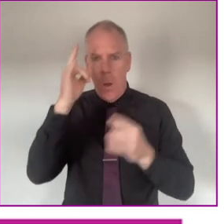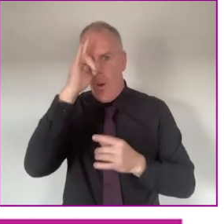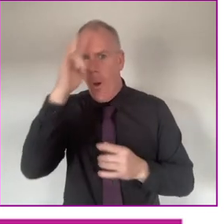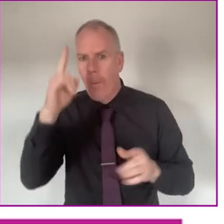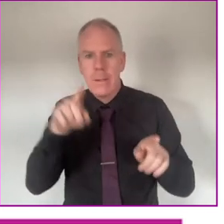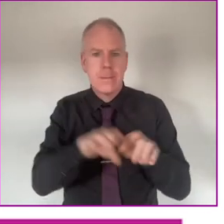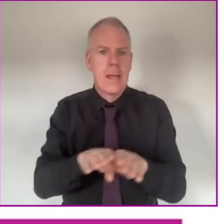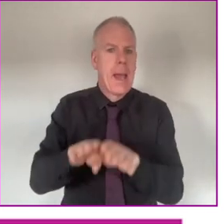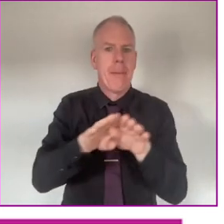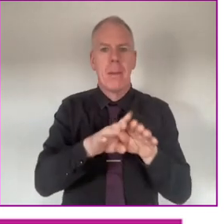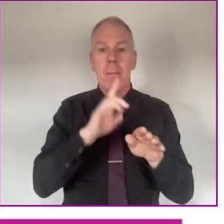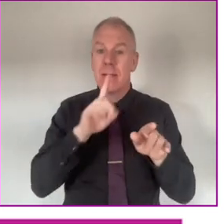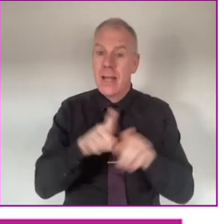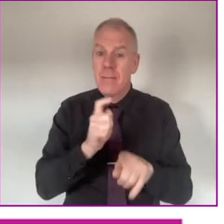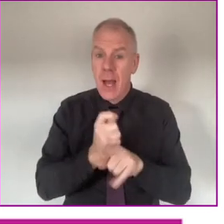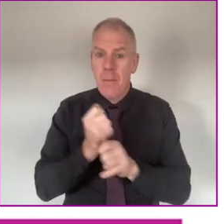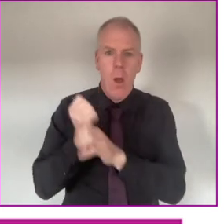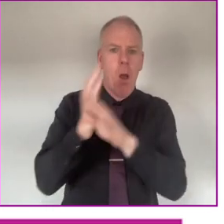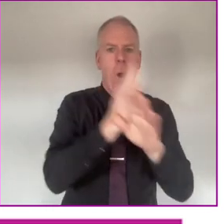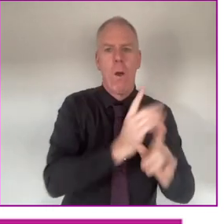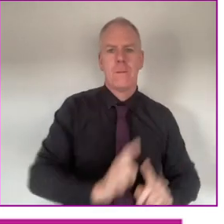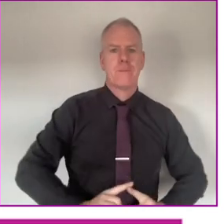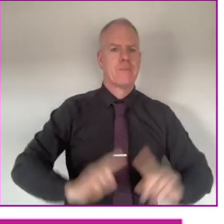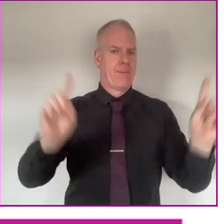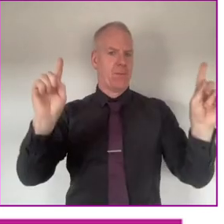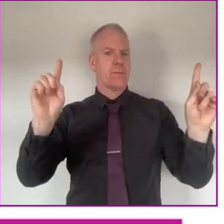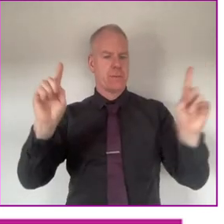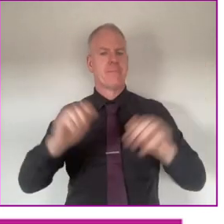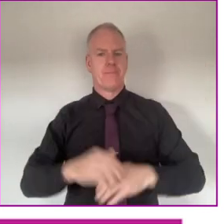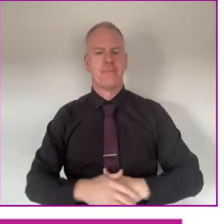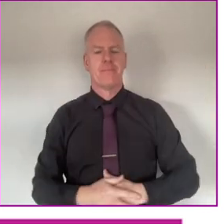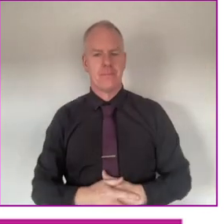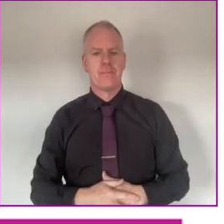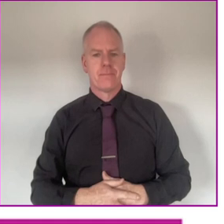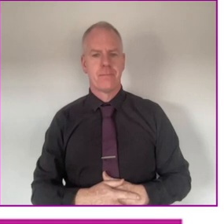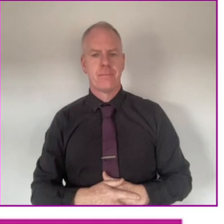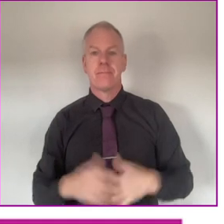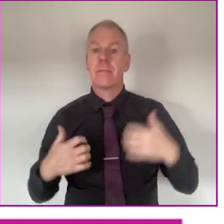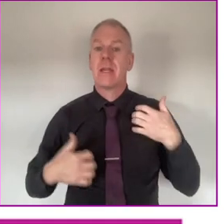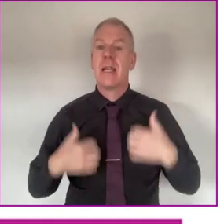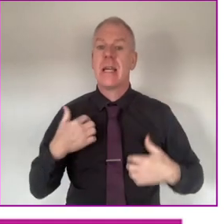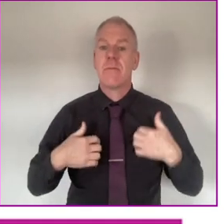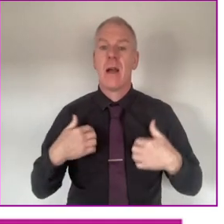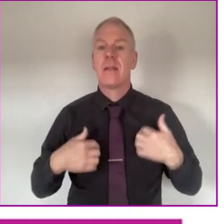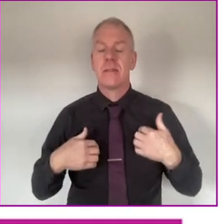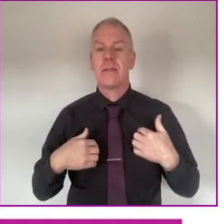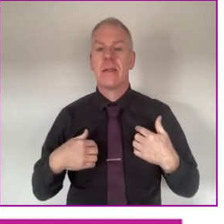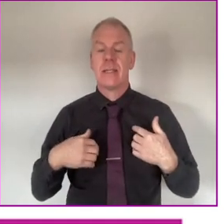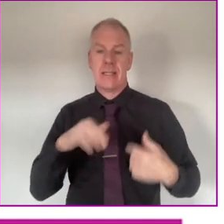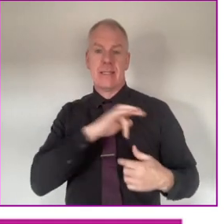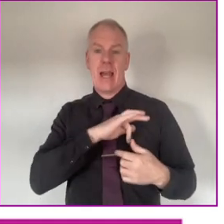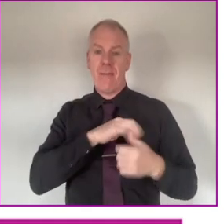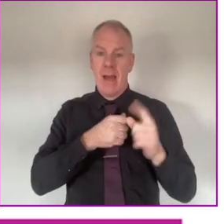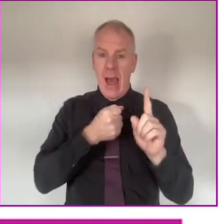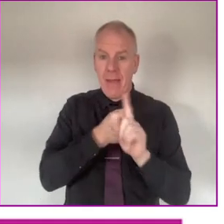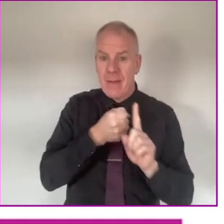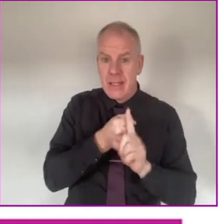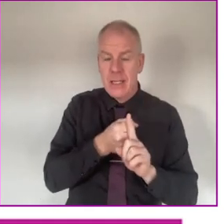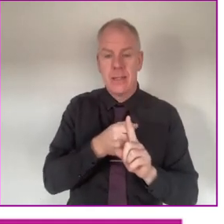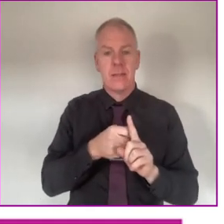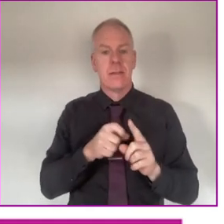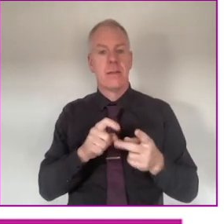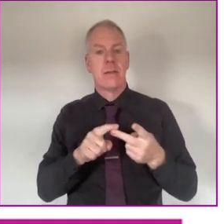hopes, but we are all different. We are interested in self-capacity,